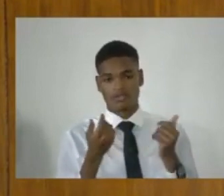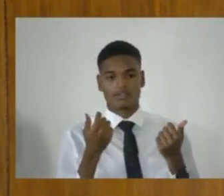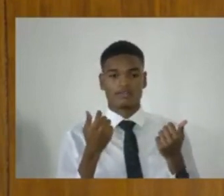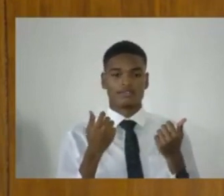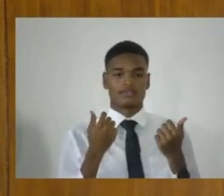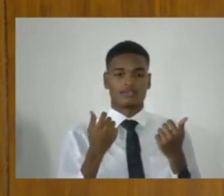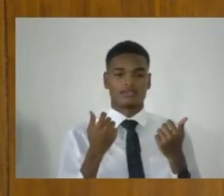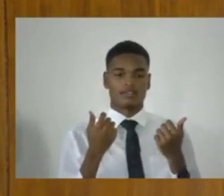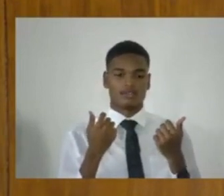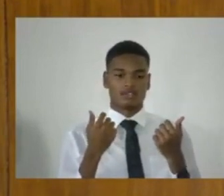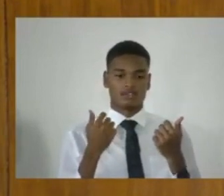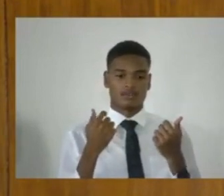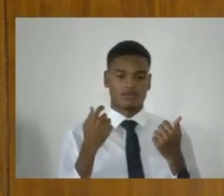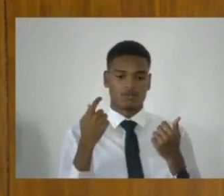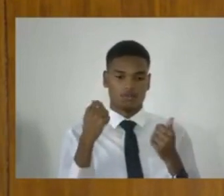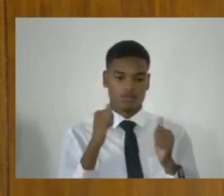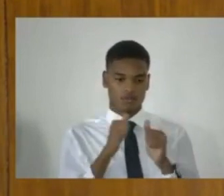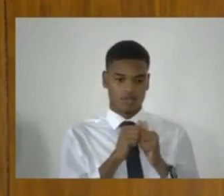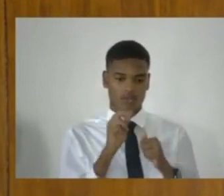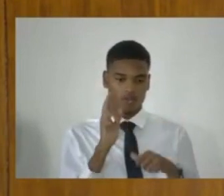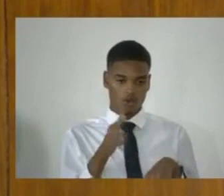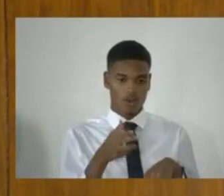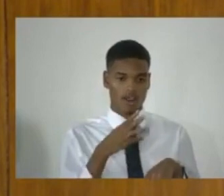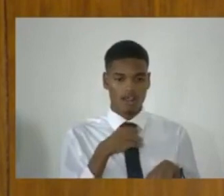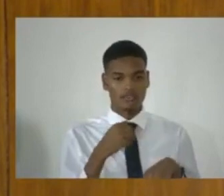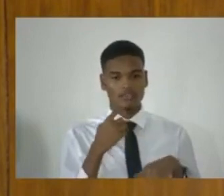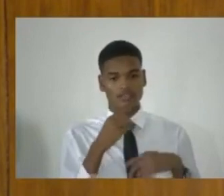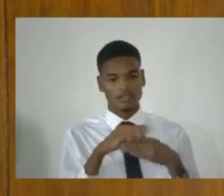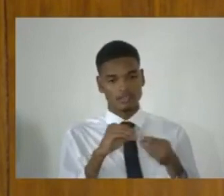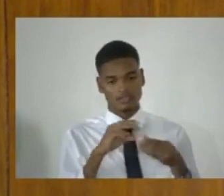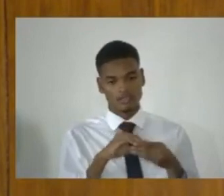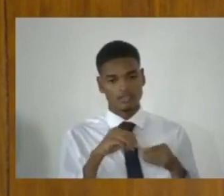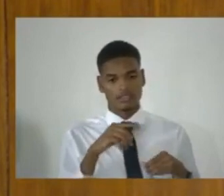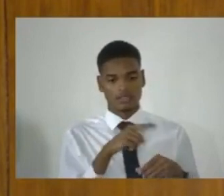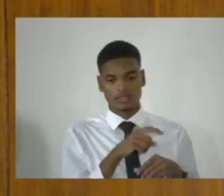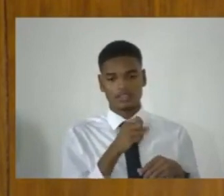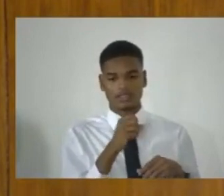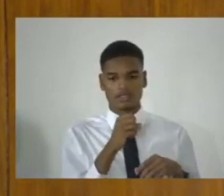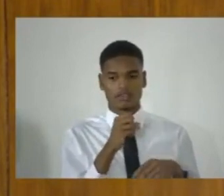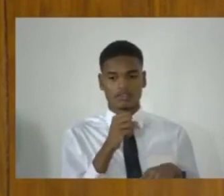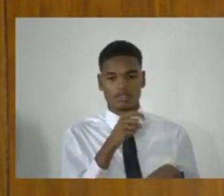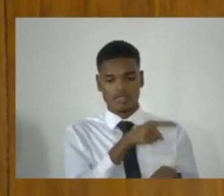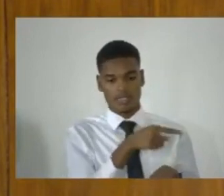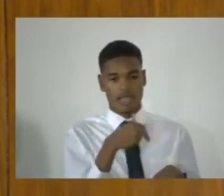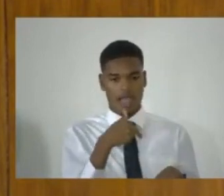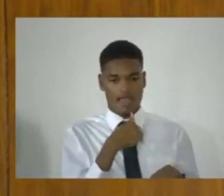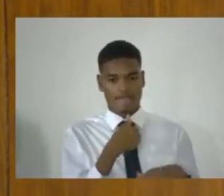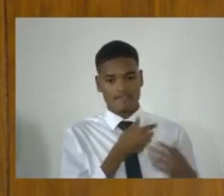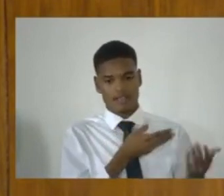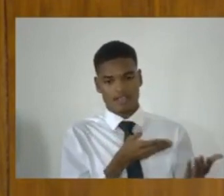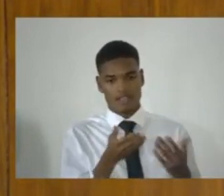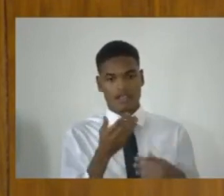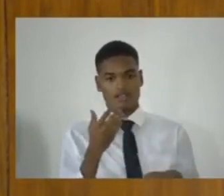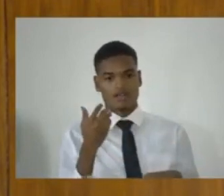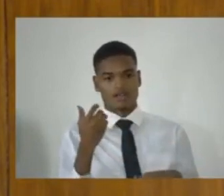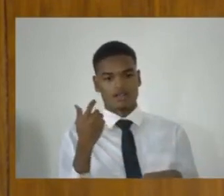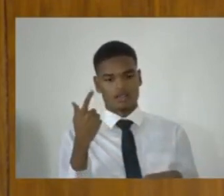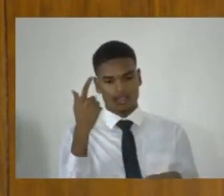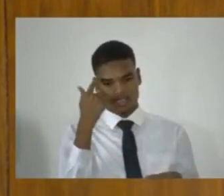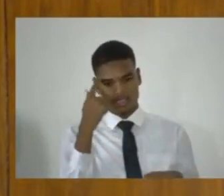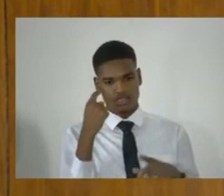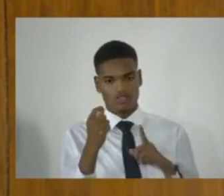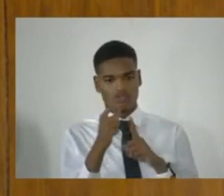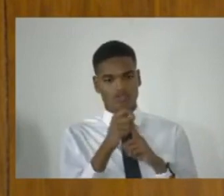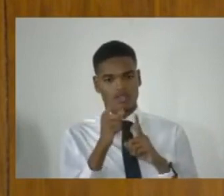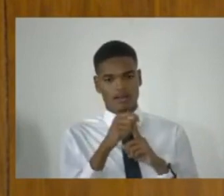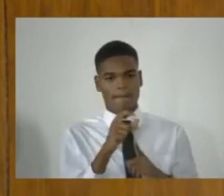to a firearm and says he or she is carrying that because they think they are under threat and they don't think the